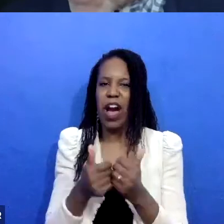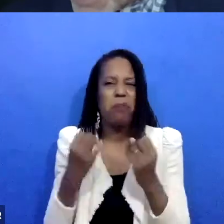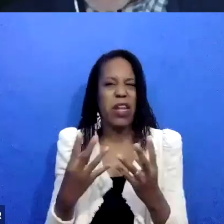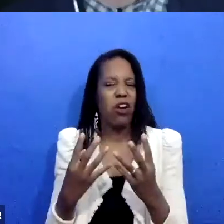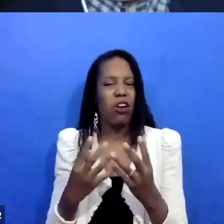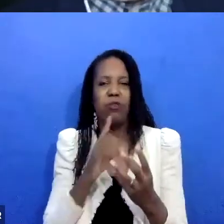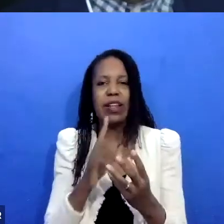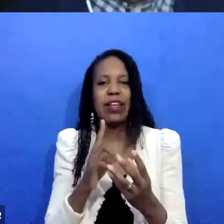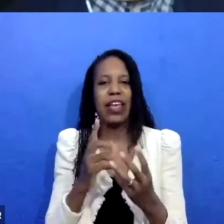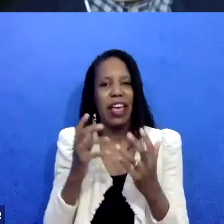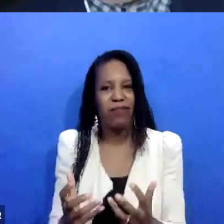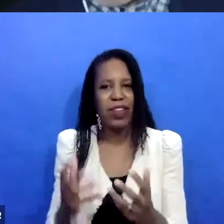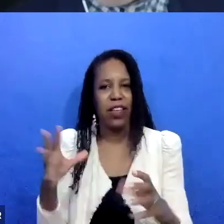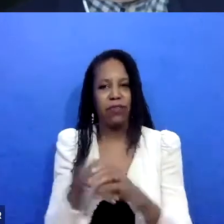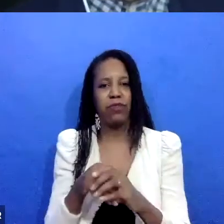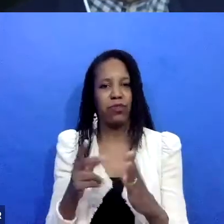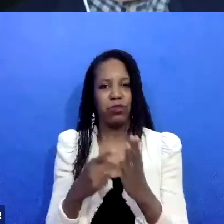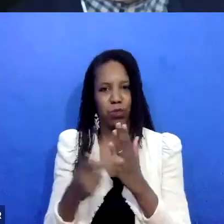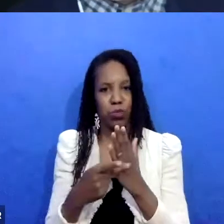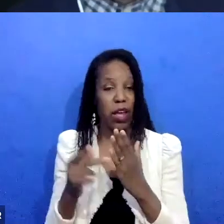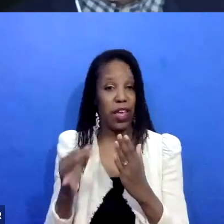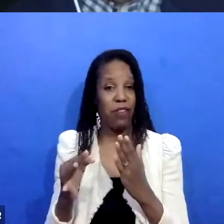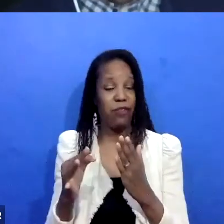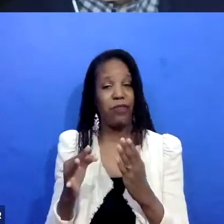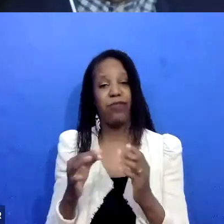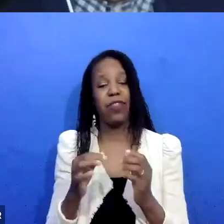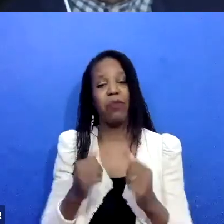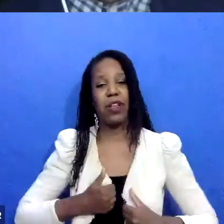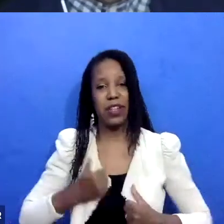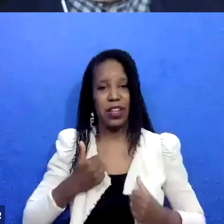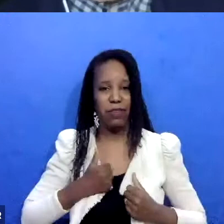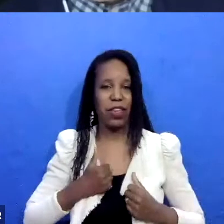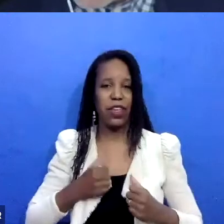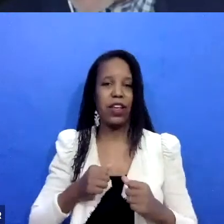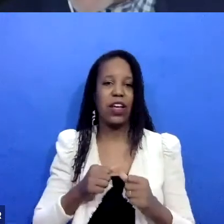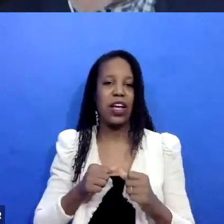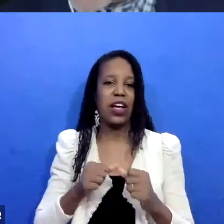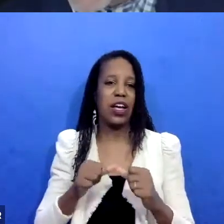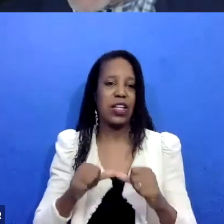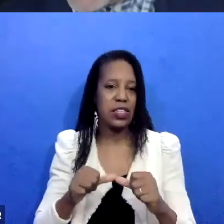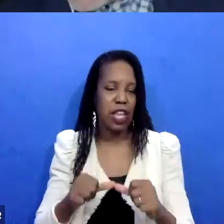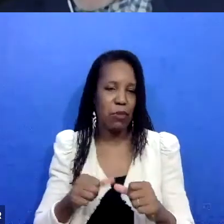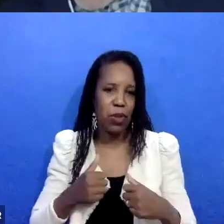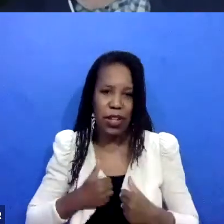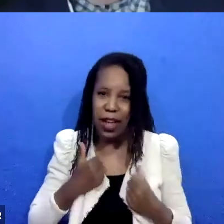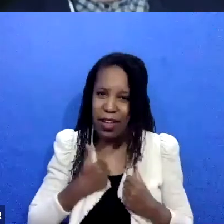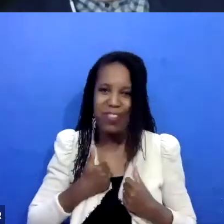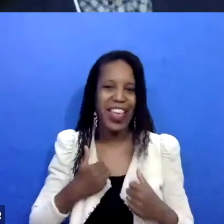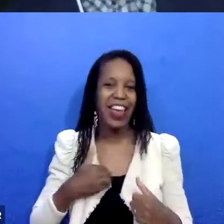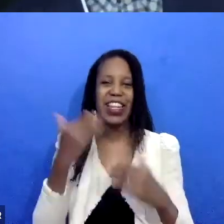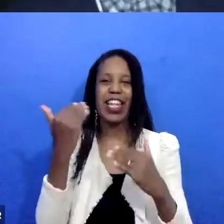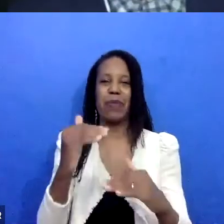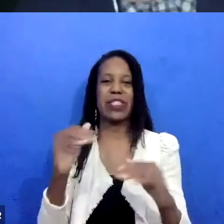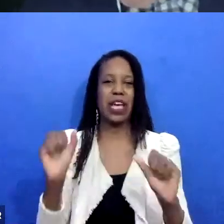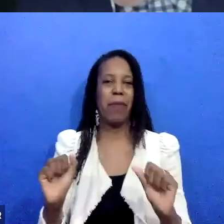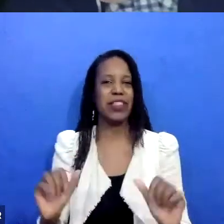living stable lives would have trouble finding the capacity to do what a lot of the folks we're working with are trying to do. Um, so we're willing